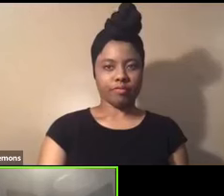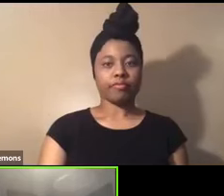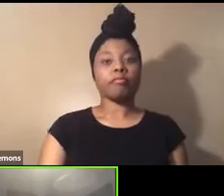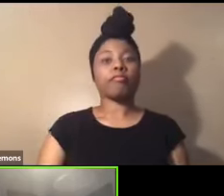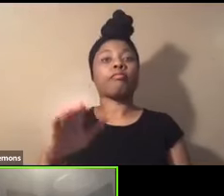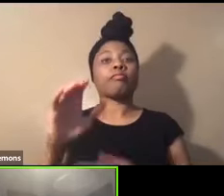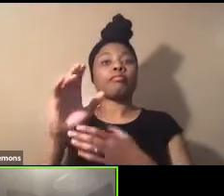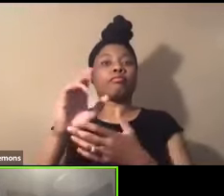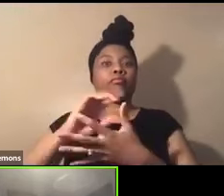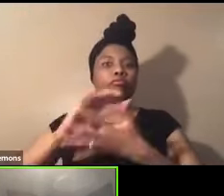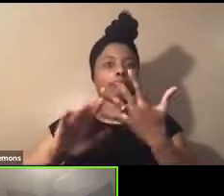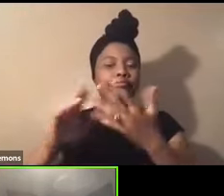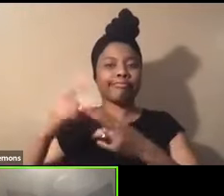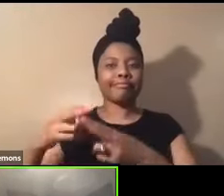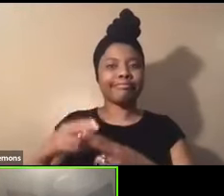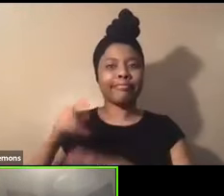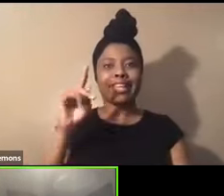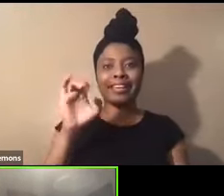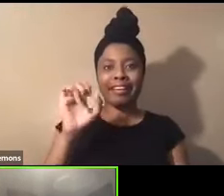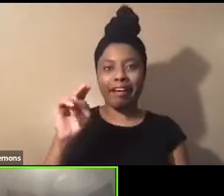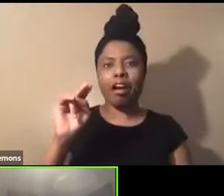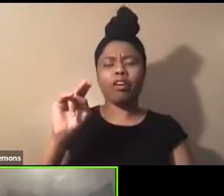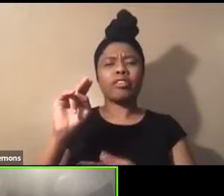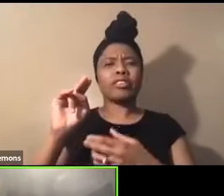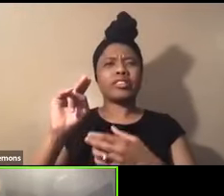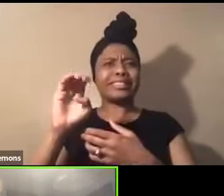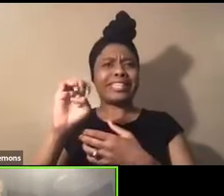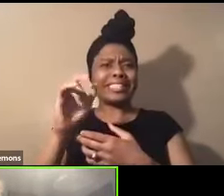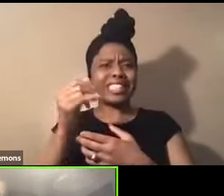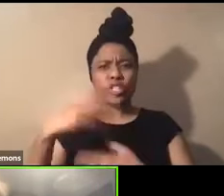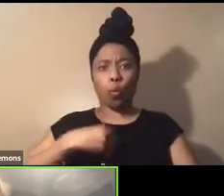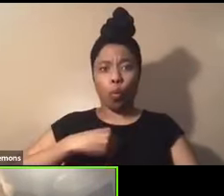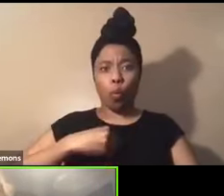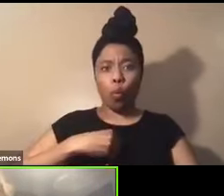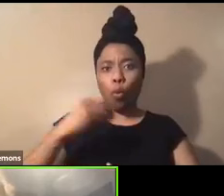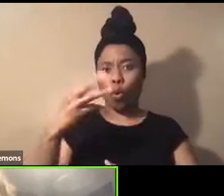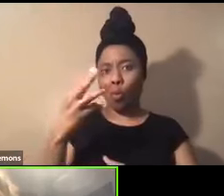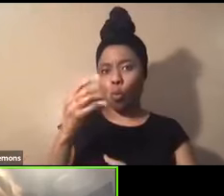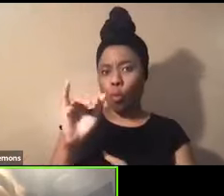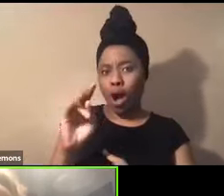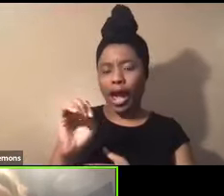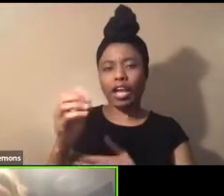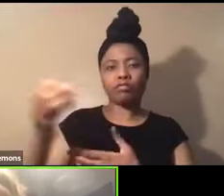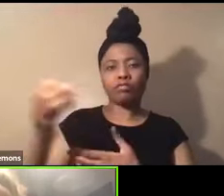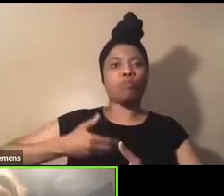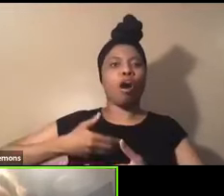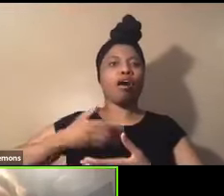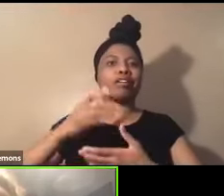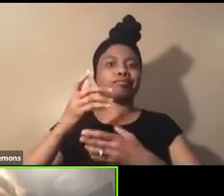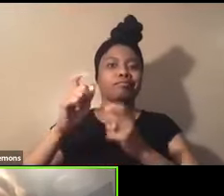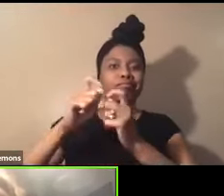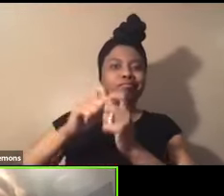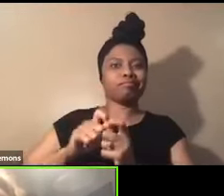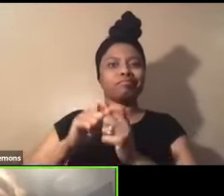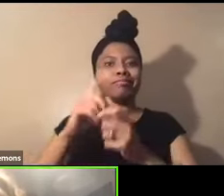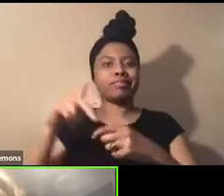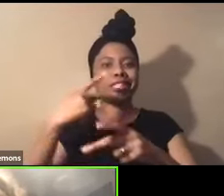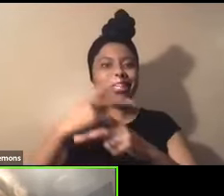Aziz, um, White is his name, uh, that bought the djembe here to, um, Arizona.